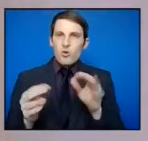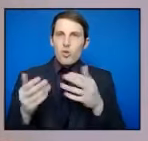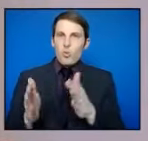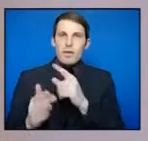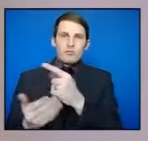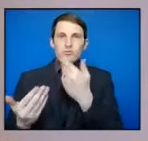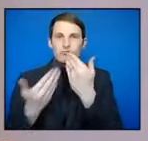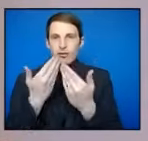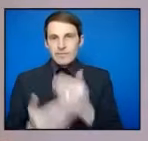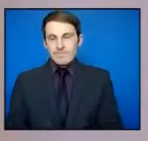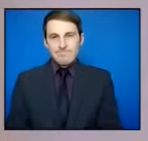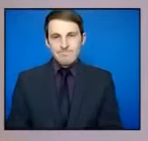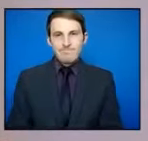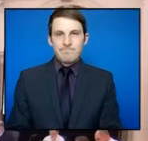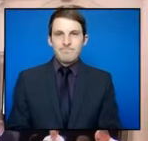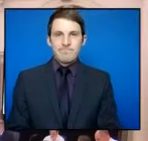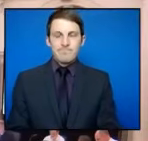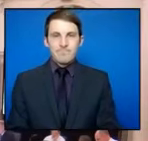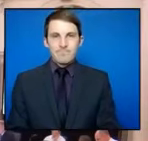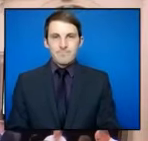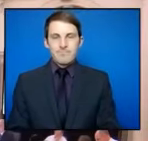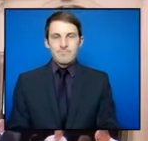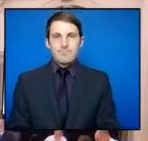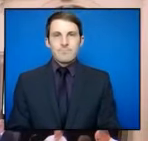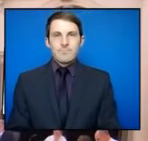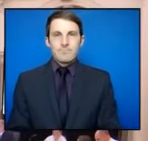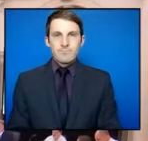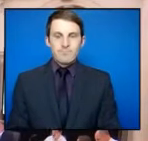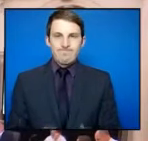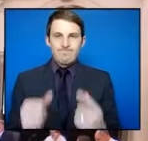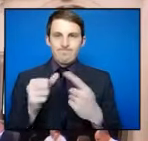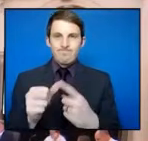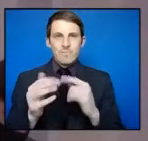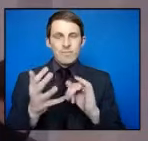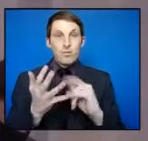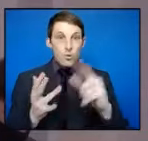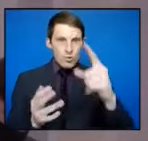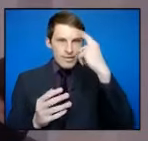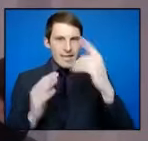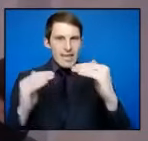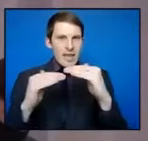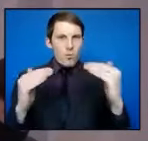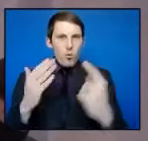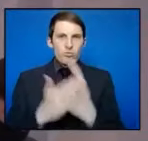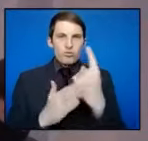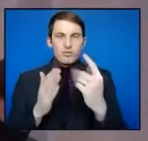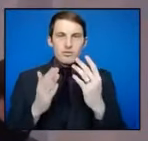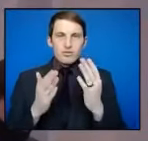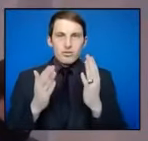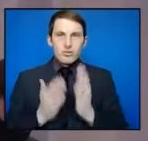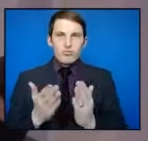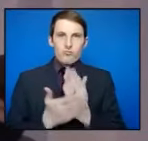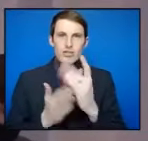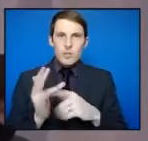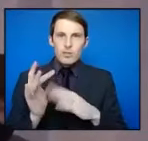described. So, do you think that the Equal Opportunity and Human Rights Commission have performed their function